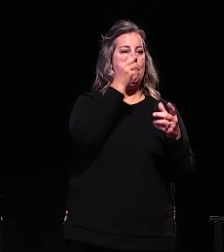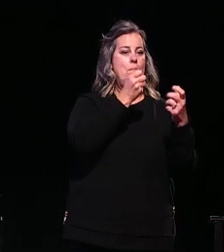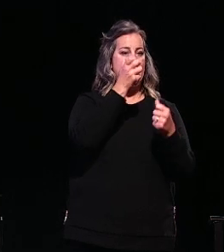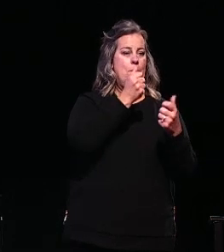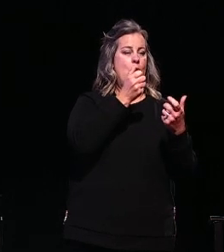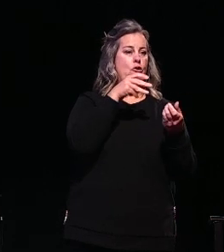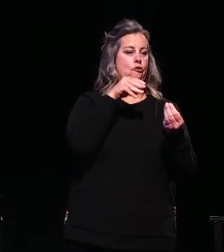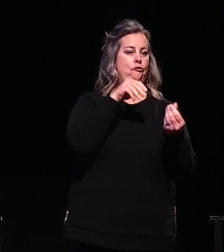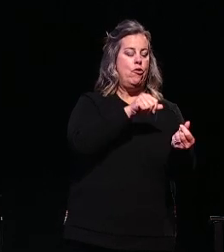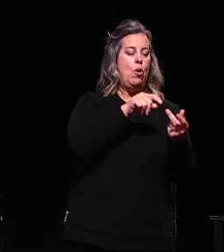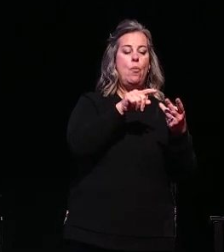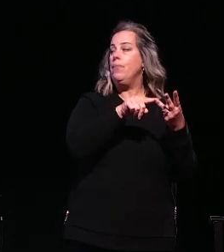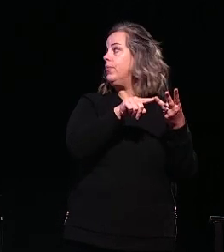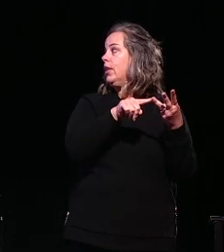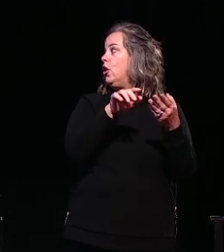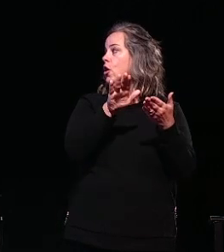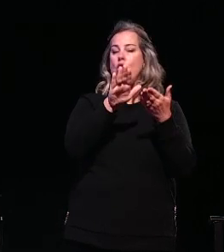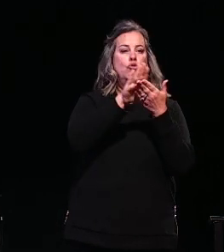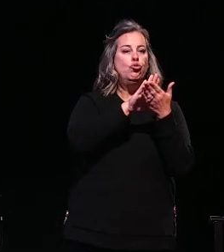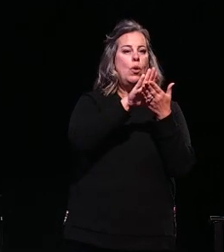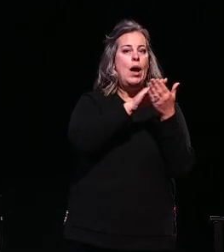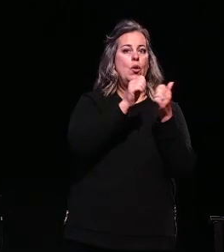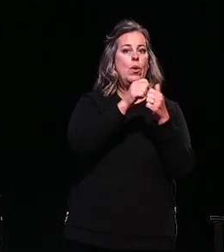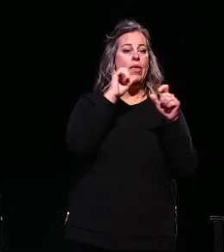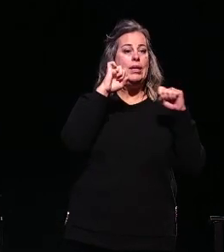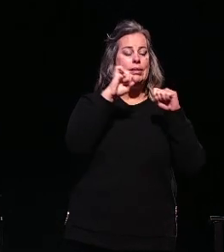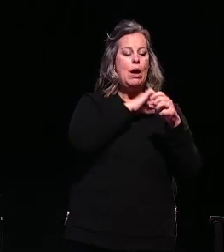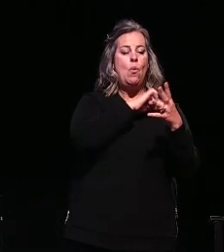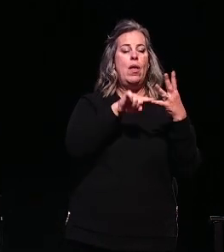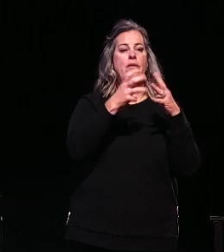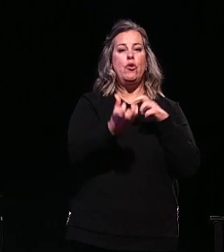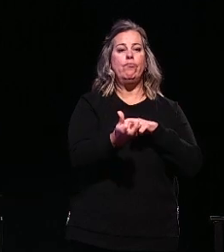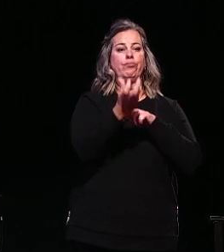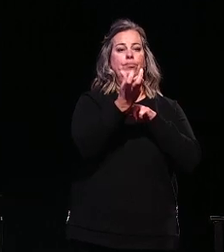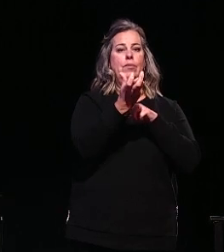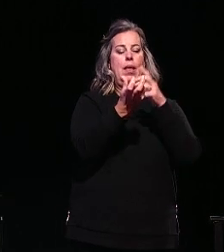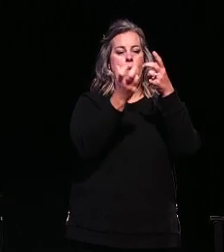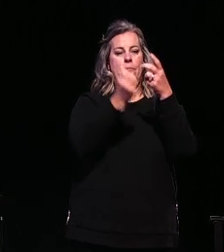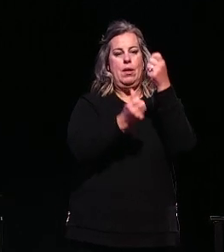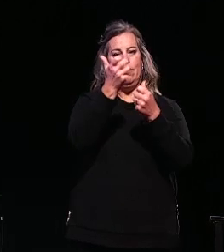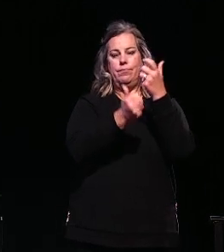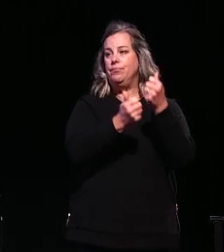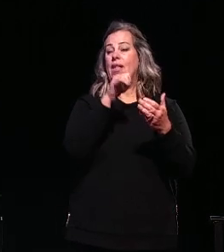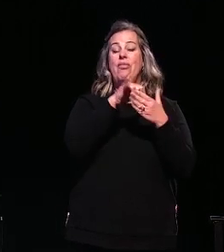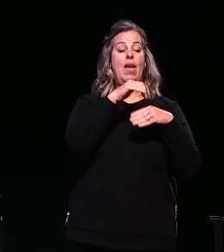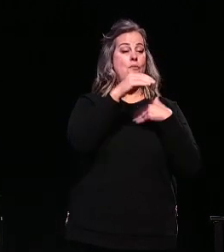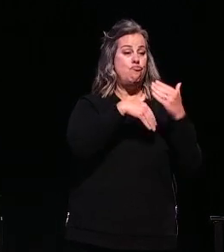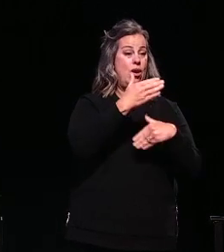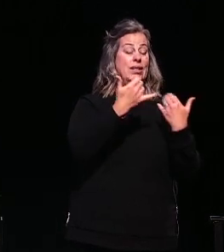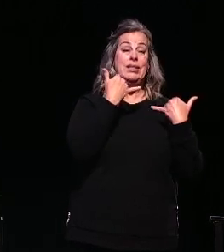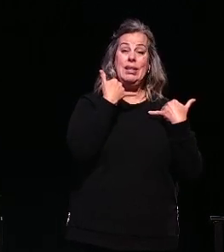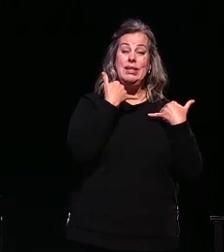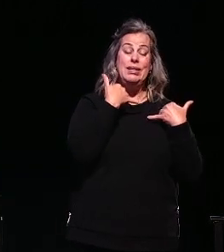teats are dried with a hand towel and finally the milking machines are attached and milking begins. This process is still